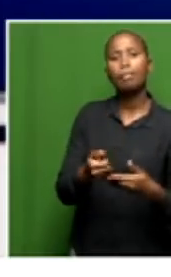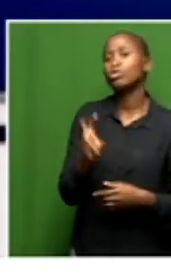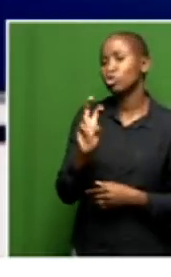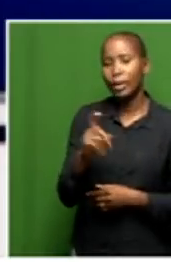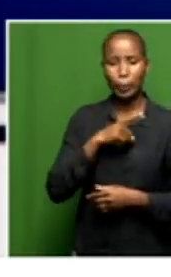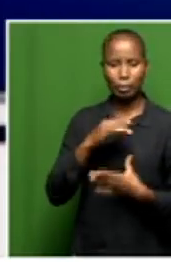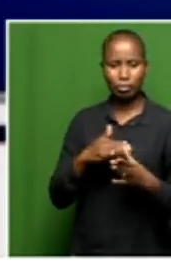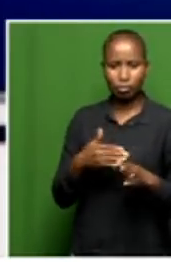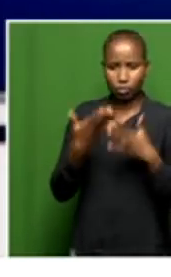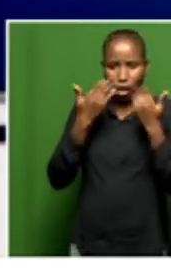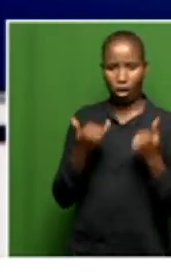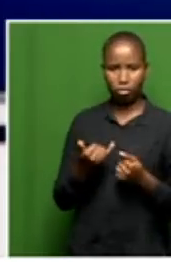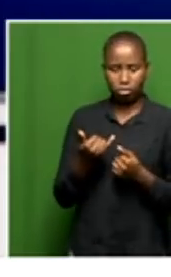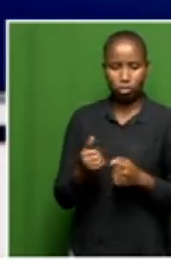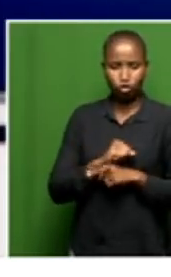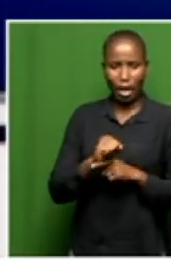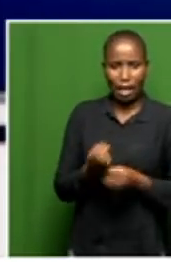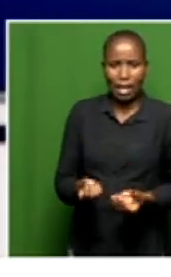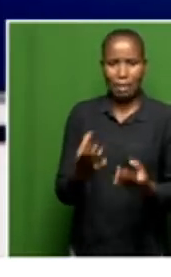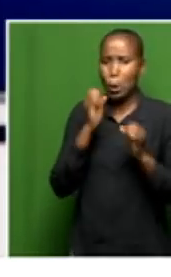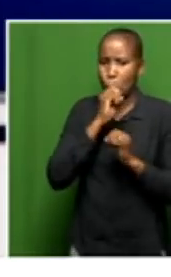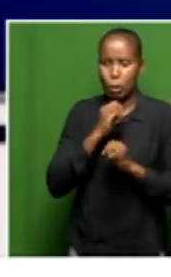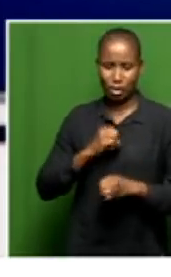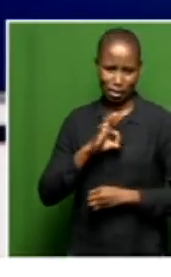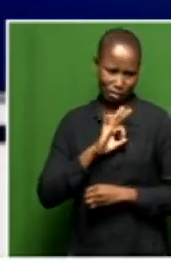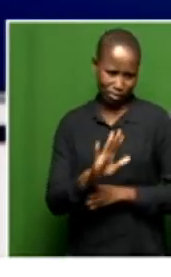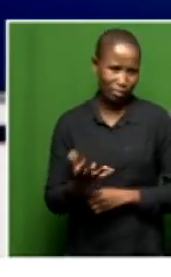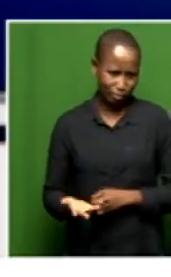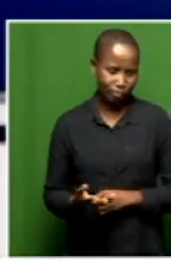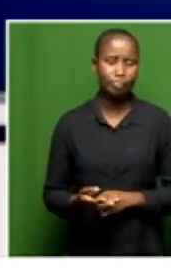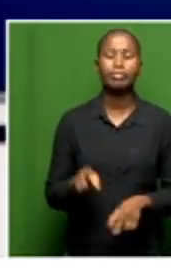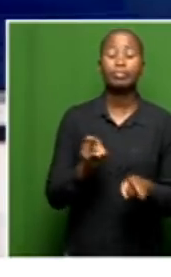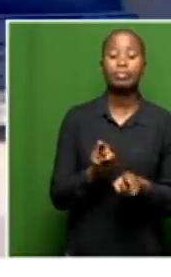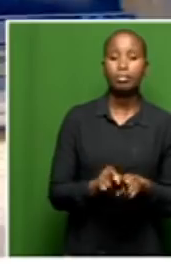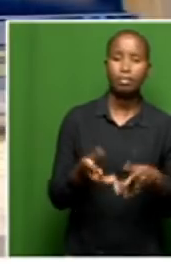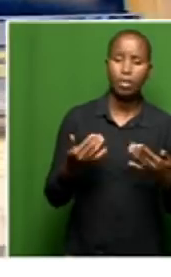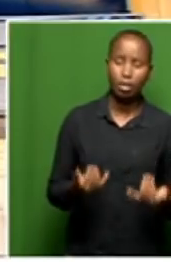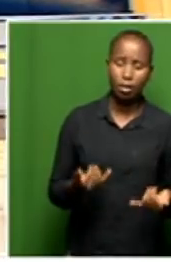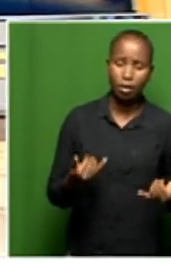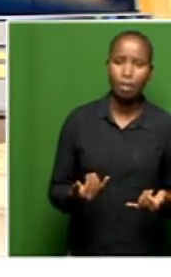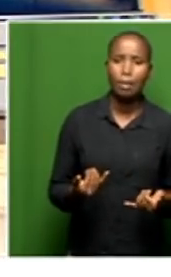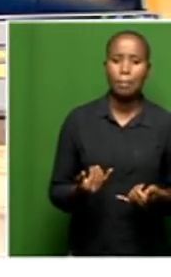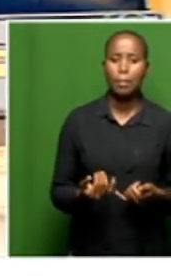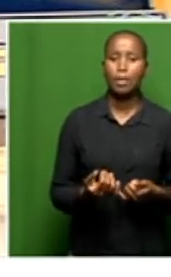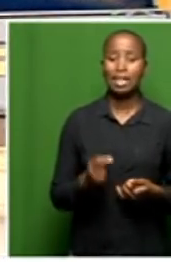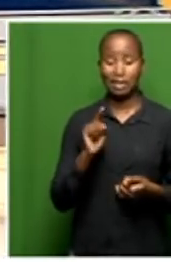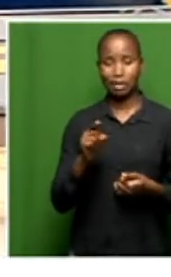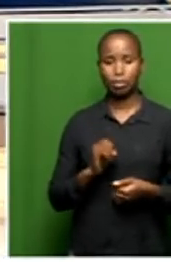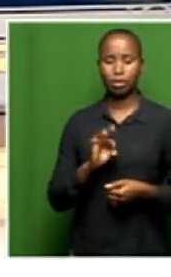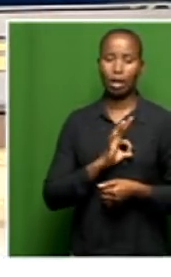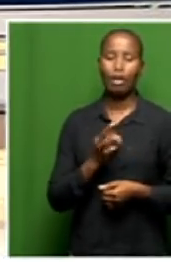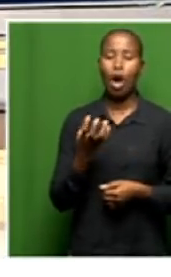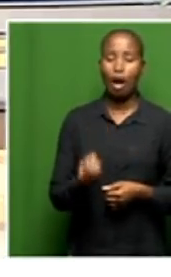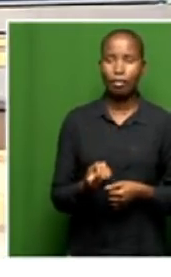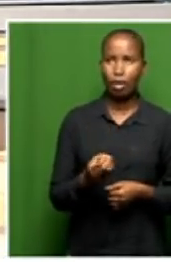basic medical care to these employees? As we speak now, those employees, about